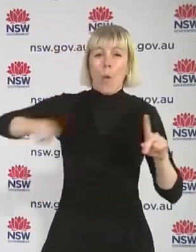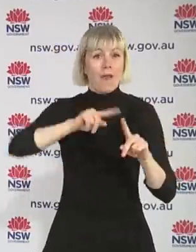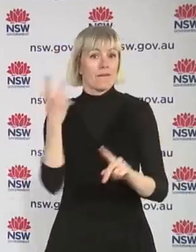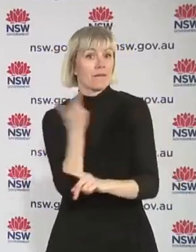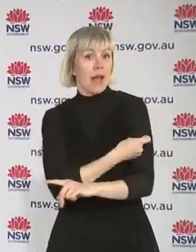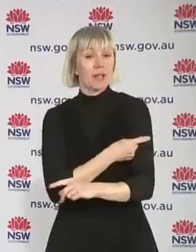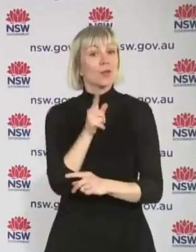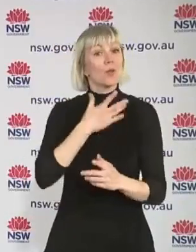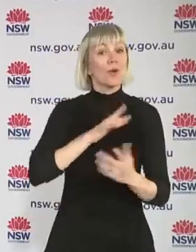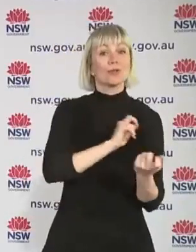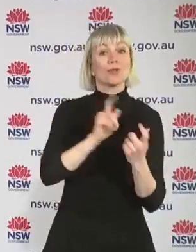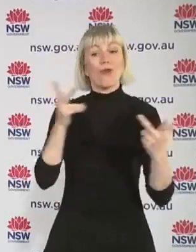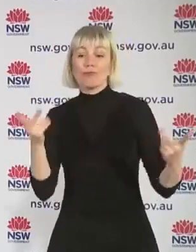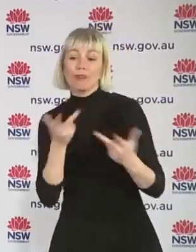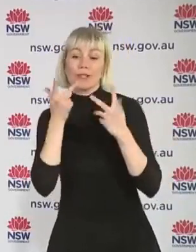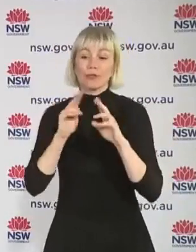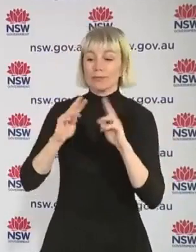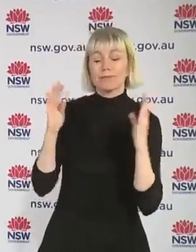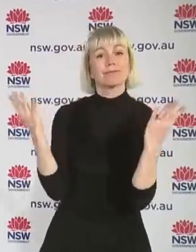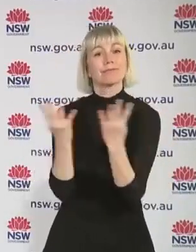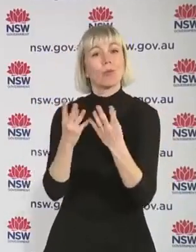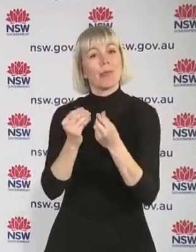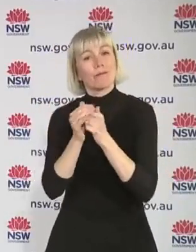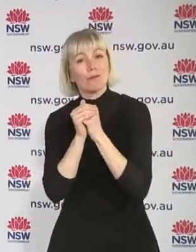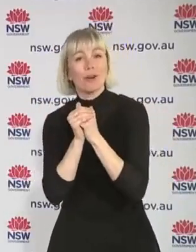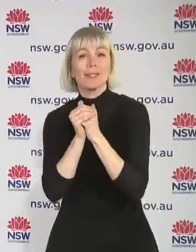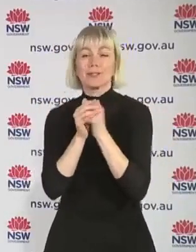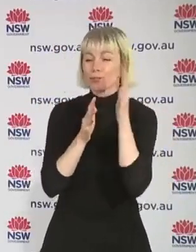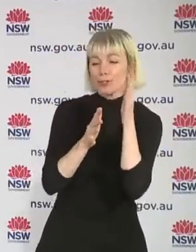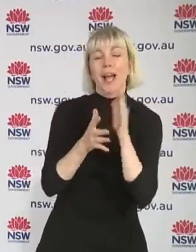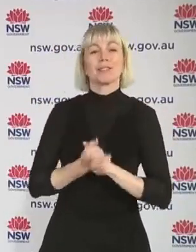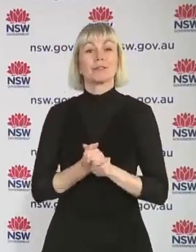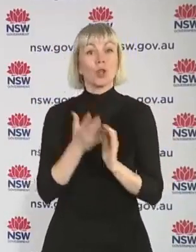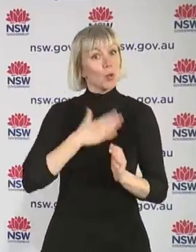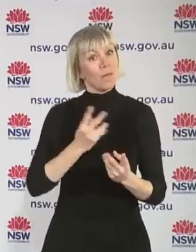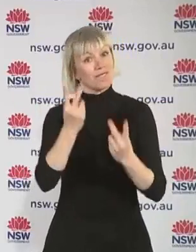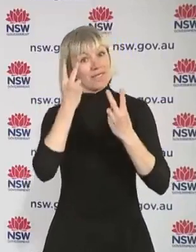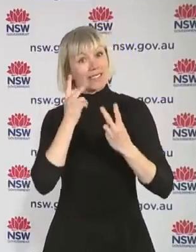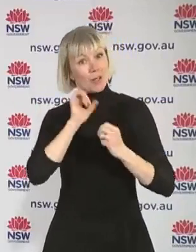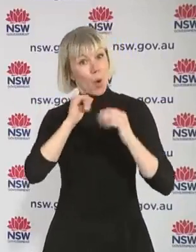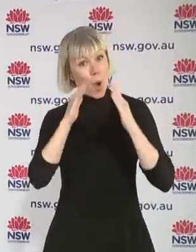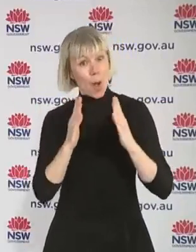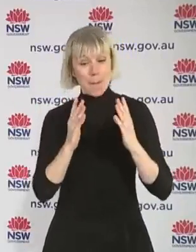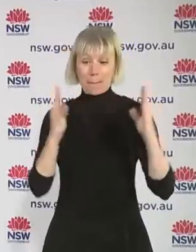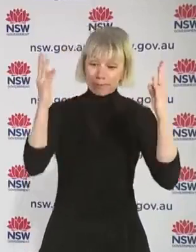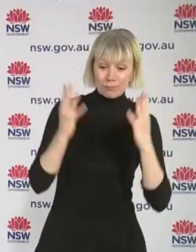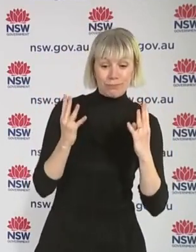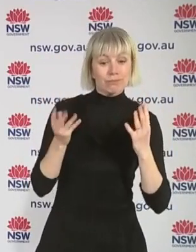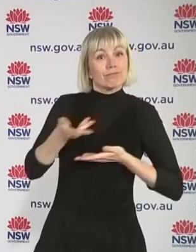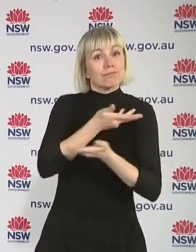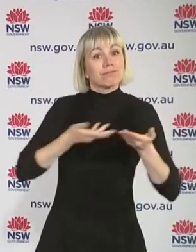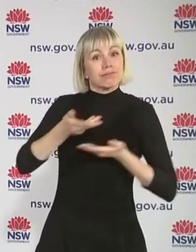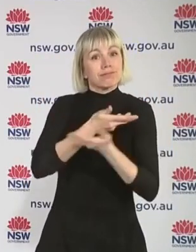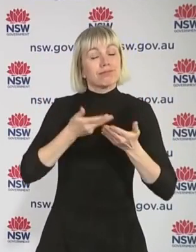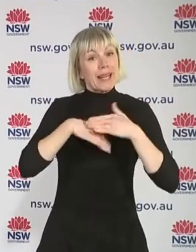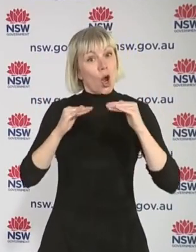be able to have a meal with friends, if you want to welcome people into your home, you have to get vaccinated. That's a simple message. And if you don't, if you choose